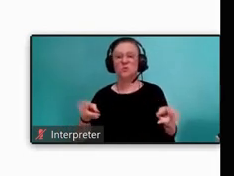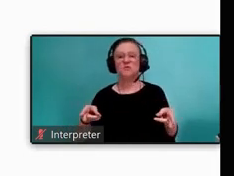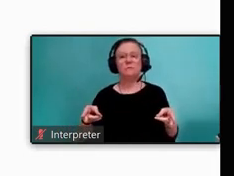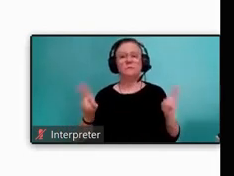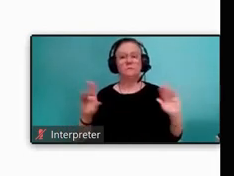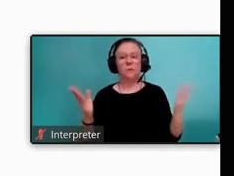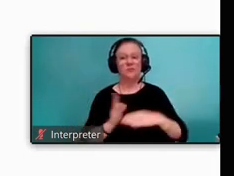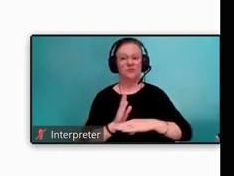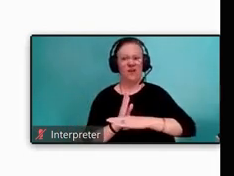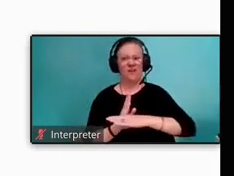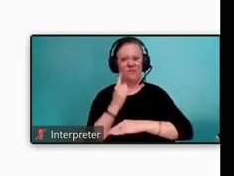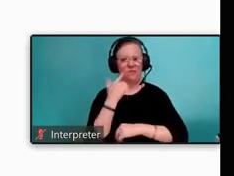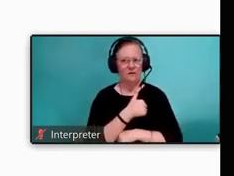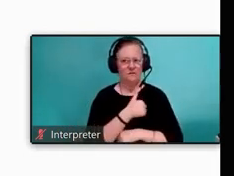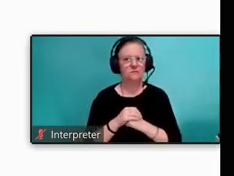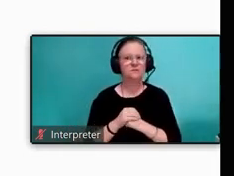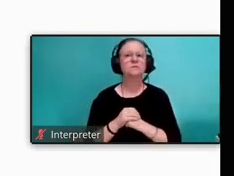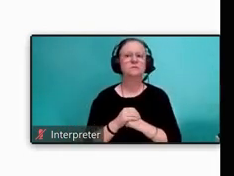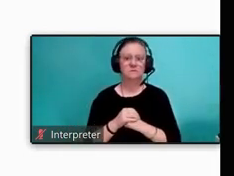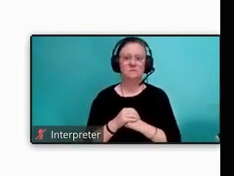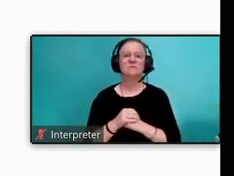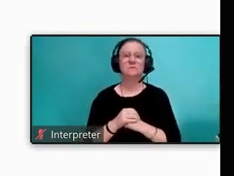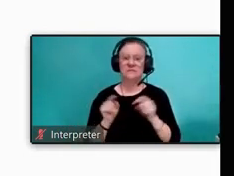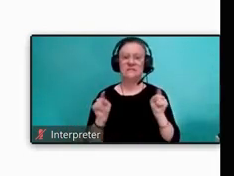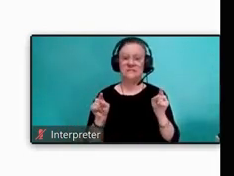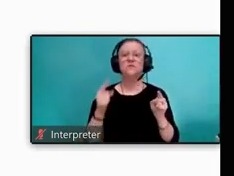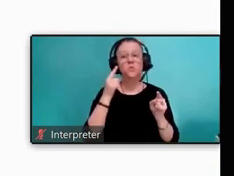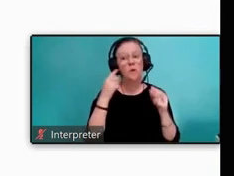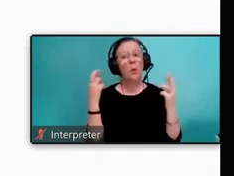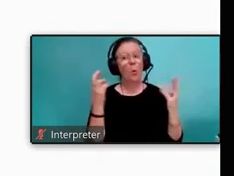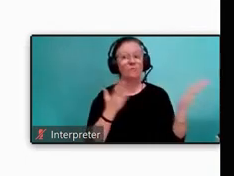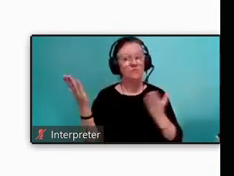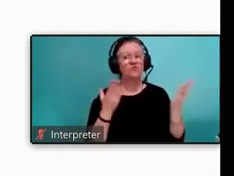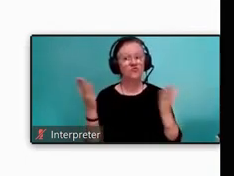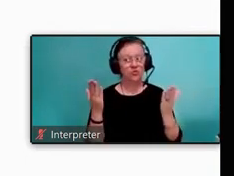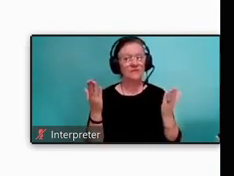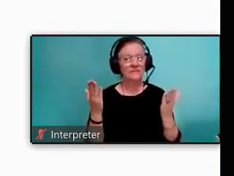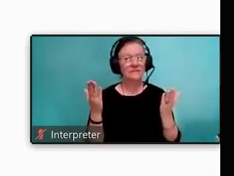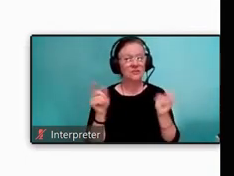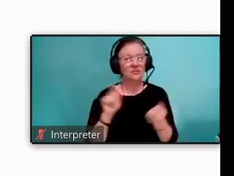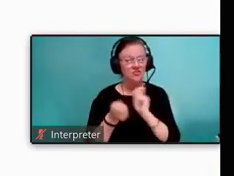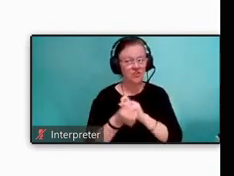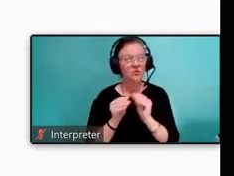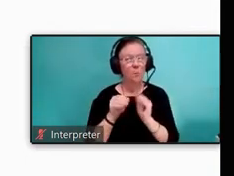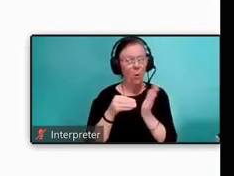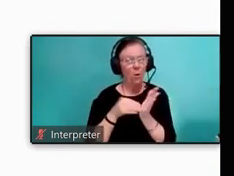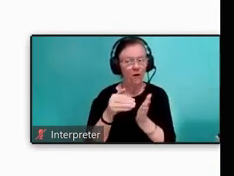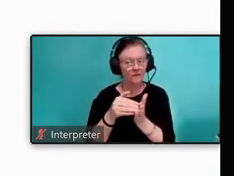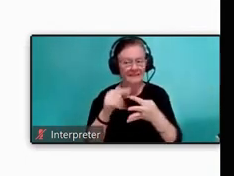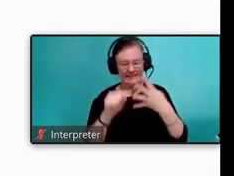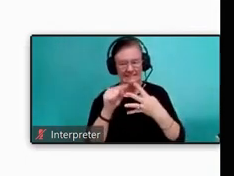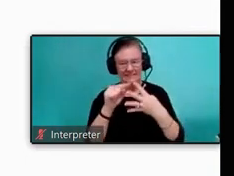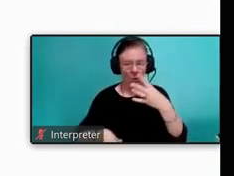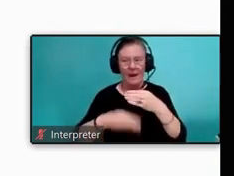average for the TARTA service area. Based on this data, we believe the service changes could benefit minority and low income populations with